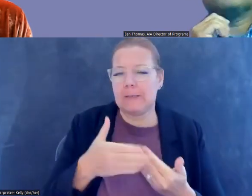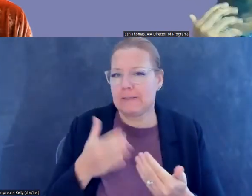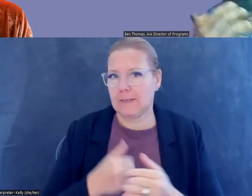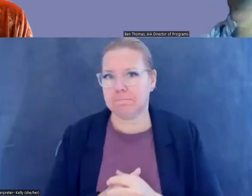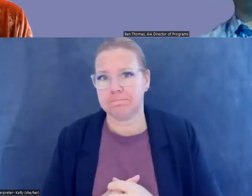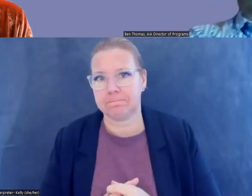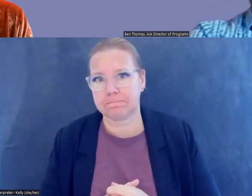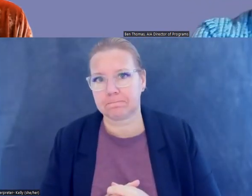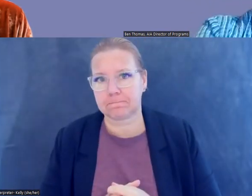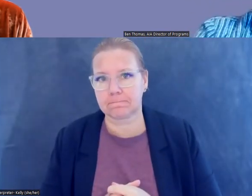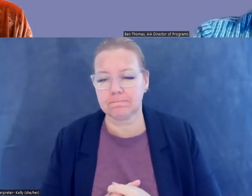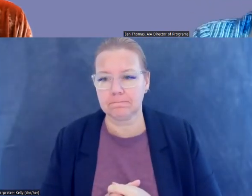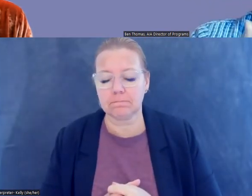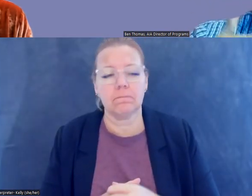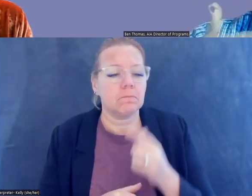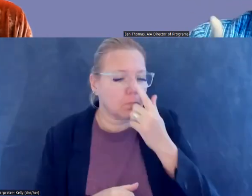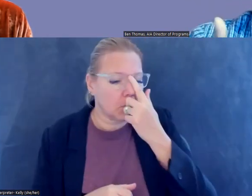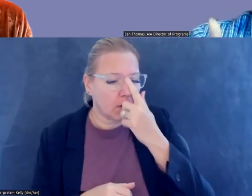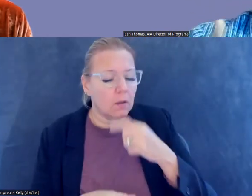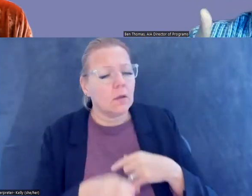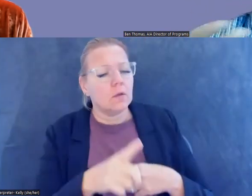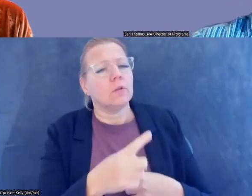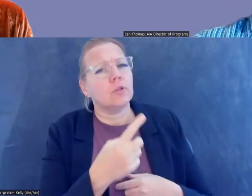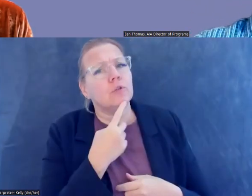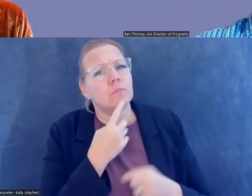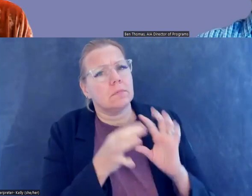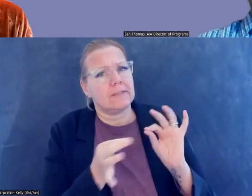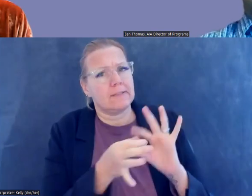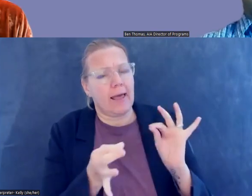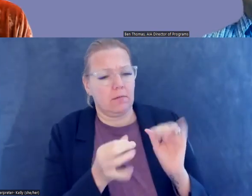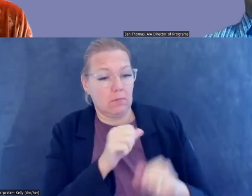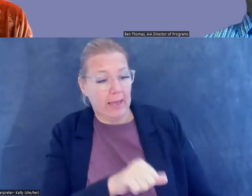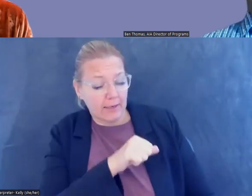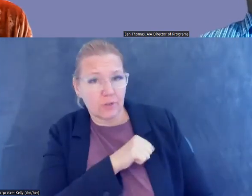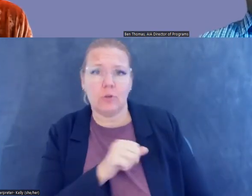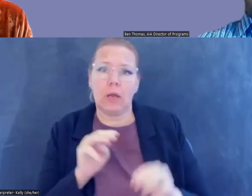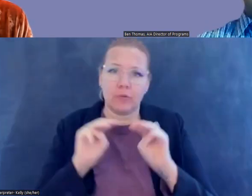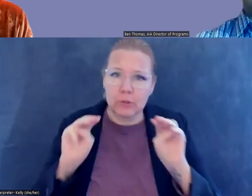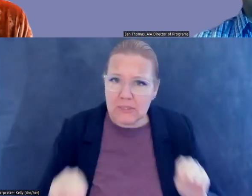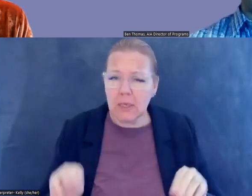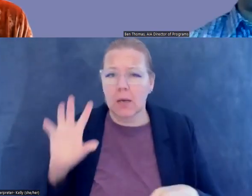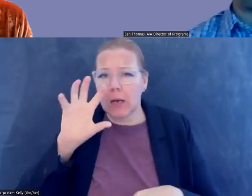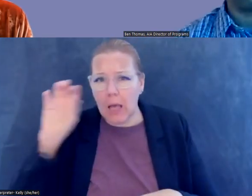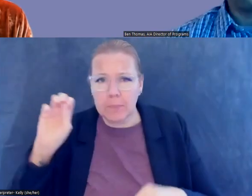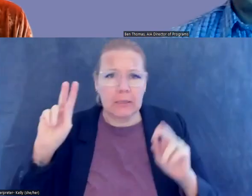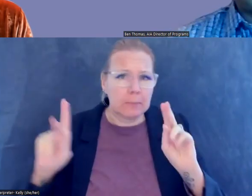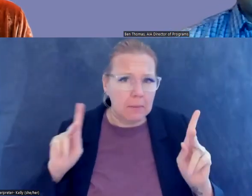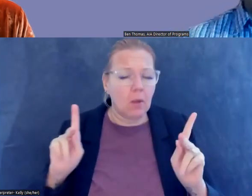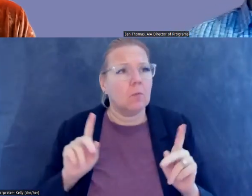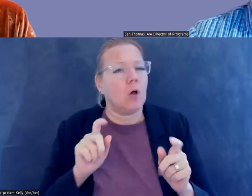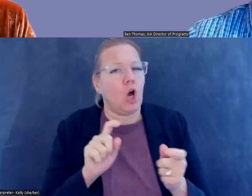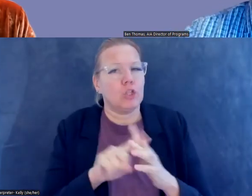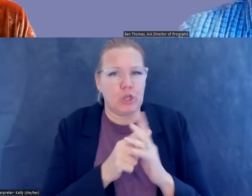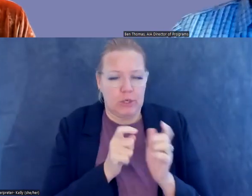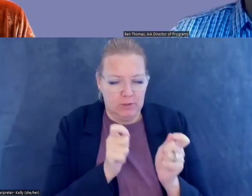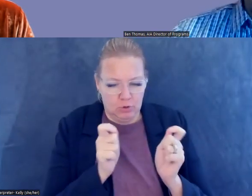the, so you said that the attitudes, especially among museums and in art institutions like this are starting to change, uh,